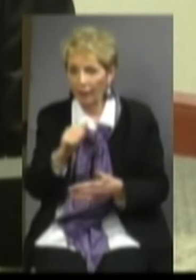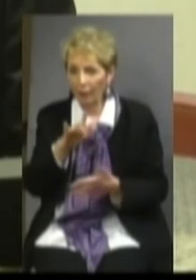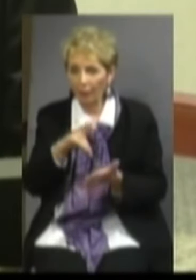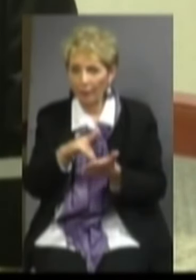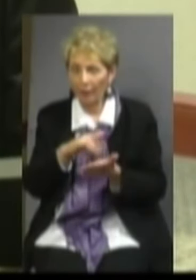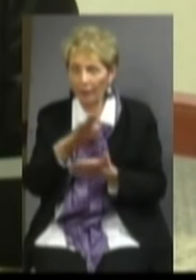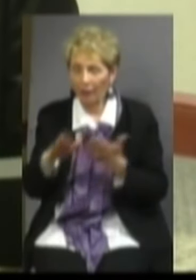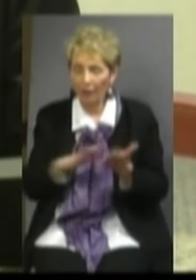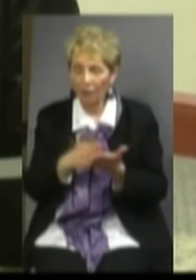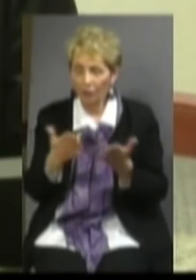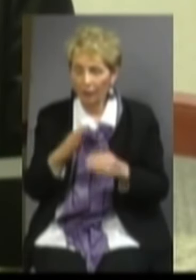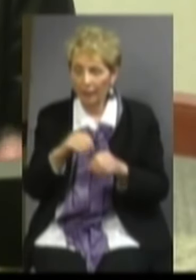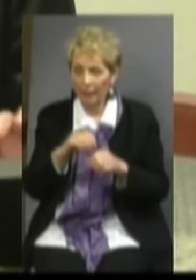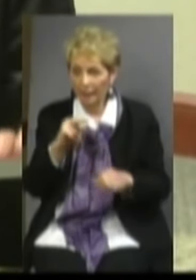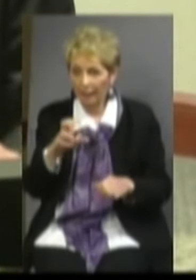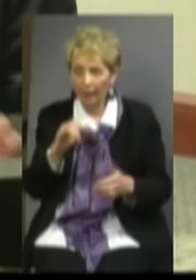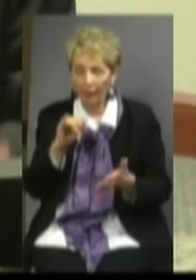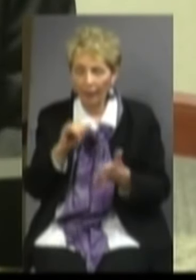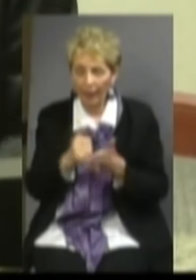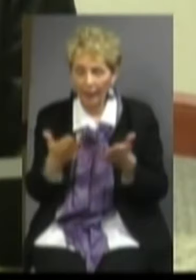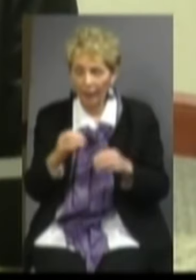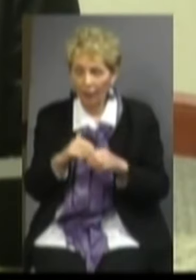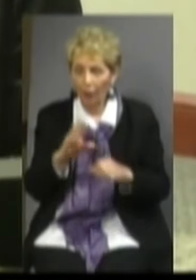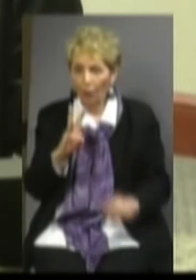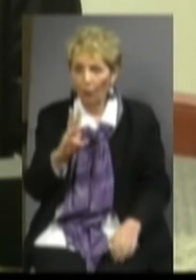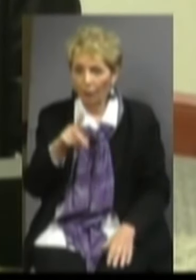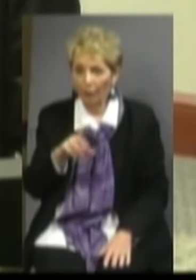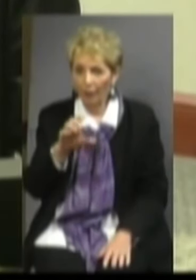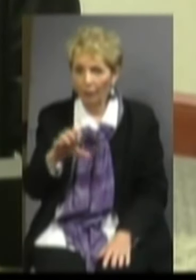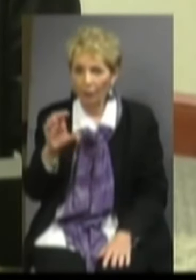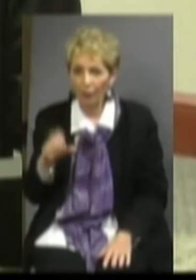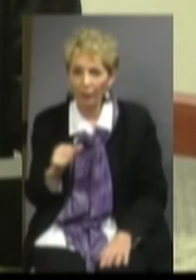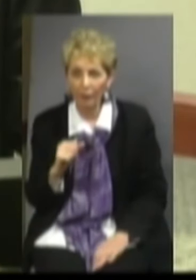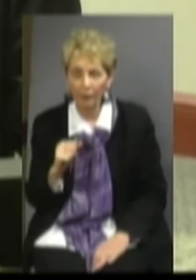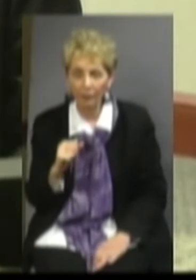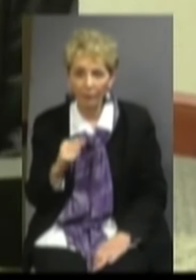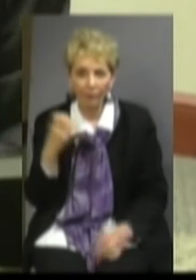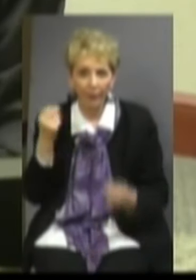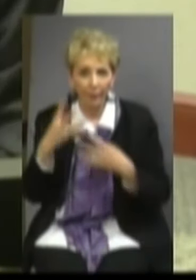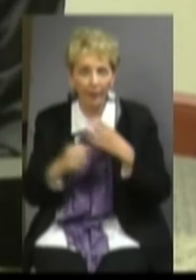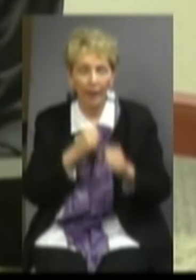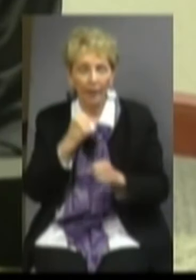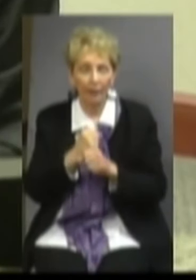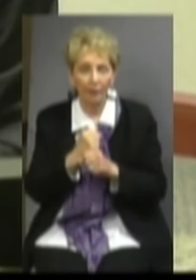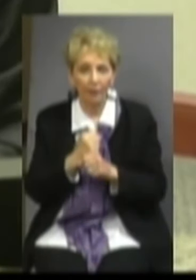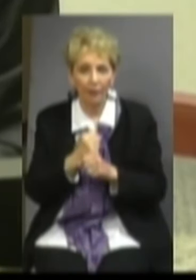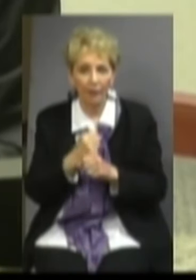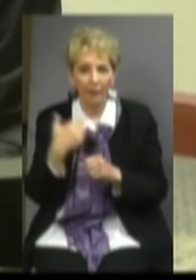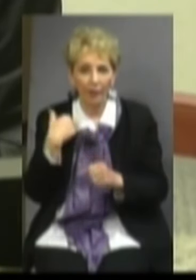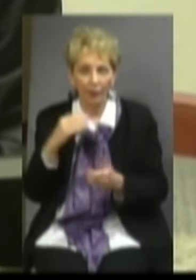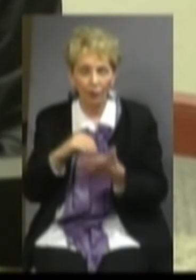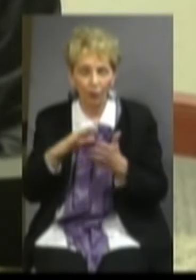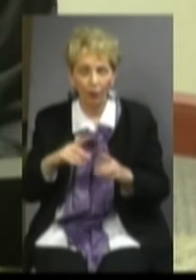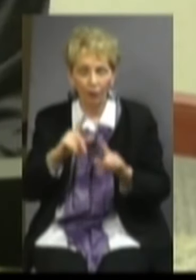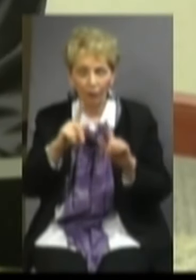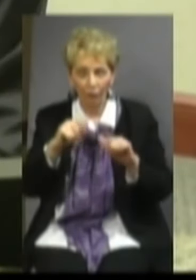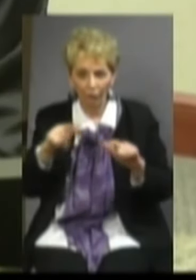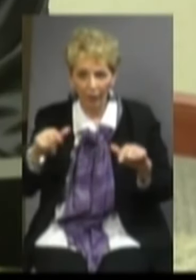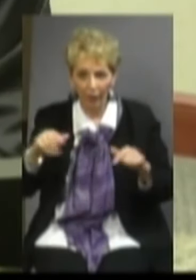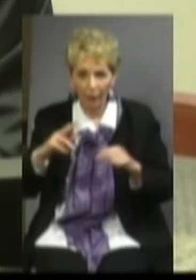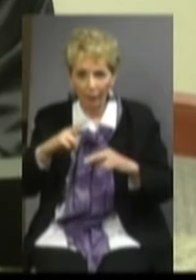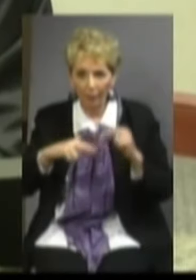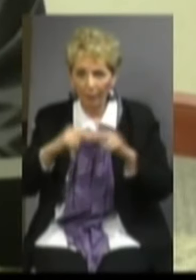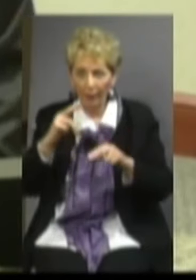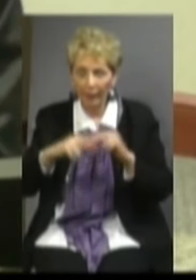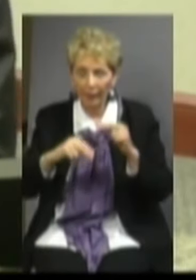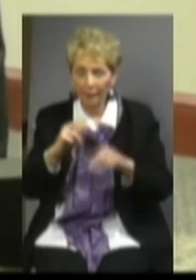college in the state? And that's right here at Western Piedmont Community College. For years, we have shifted students around in various buildings, but